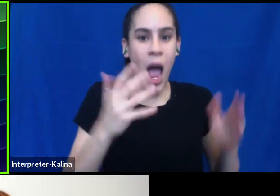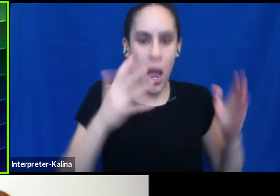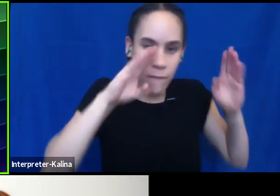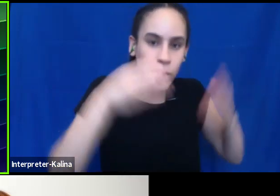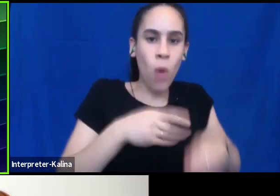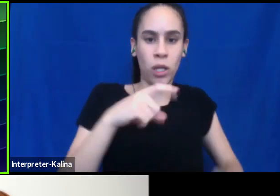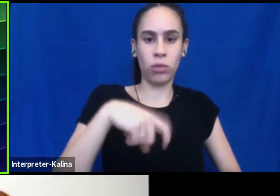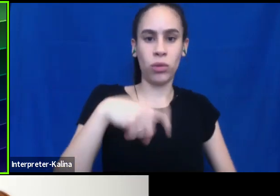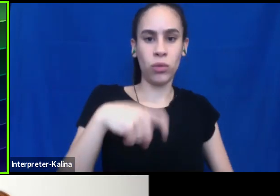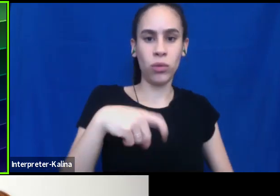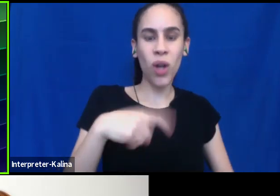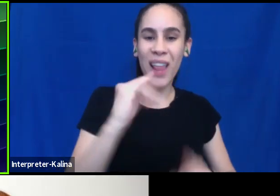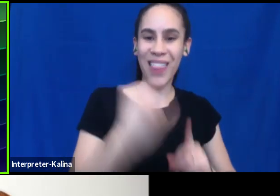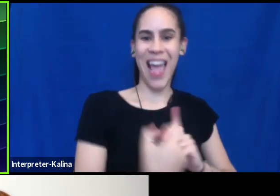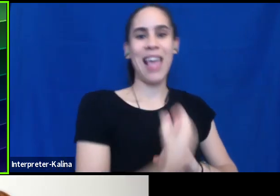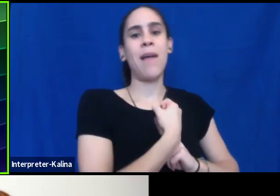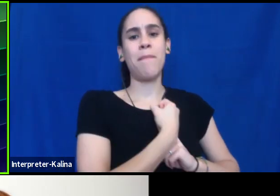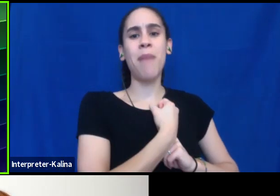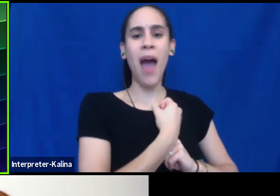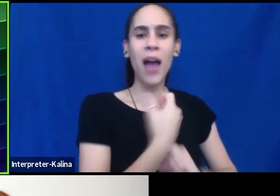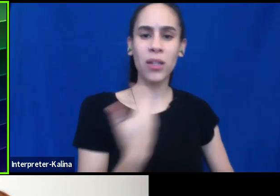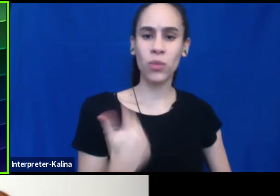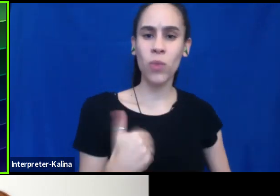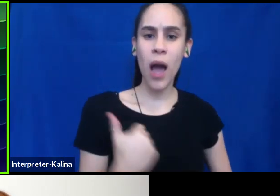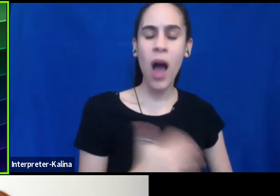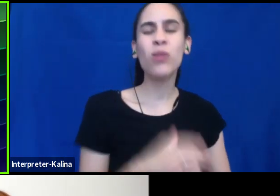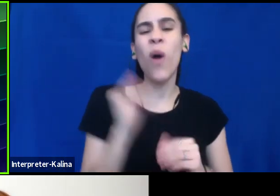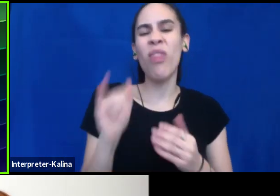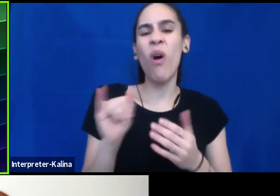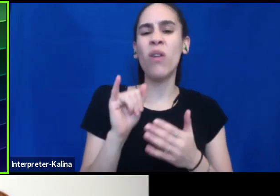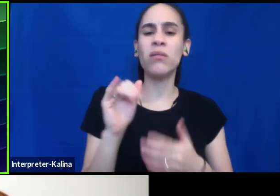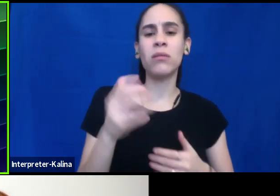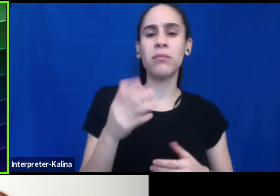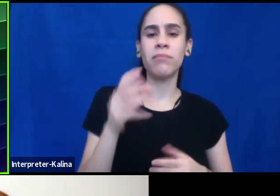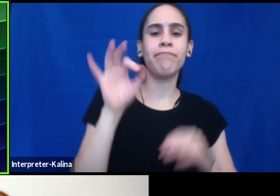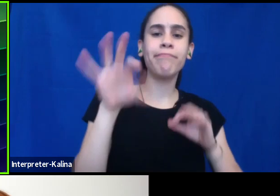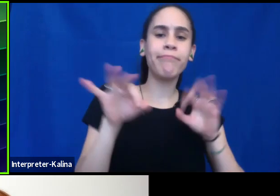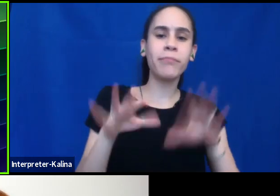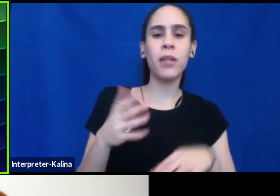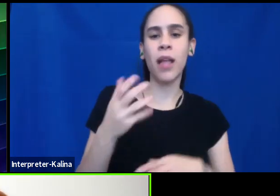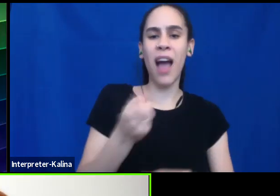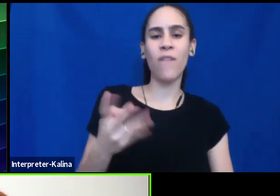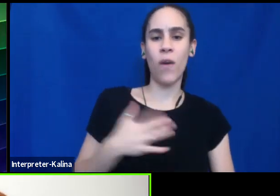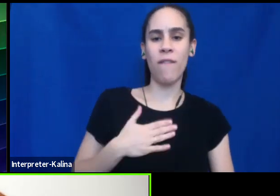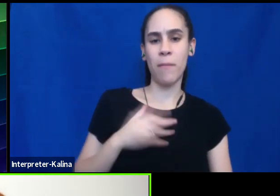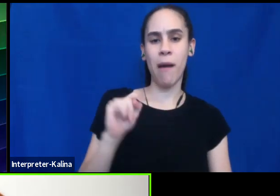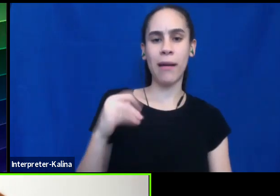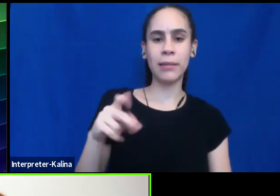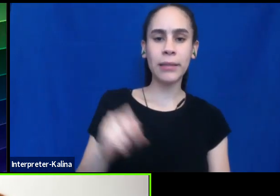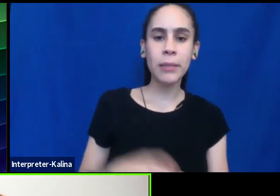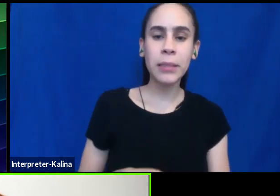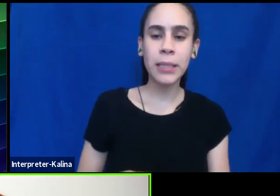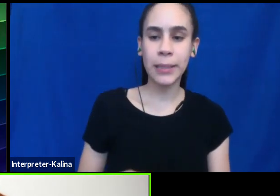impact that that had on me. So those are just a few of the tips that I share. Yeah. Yeah.